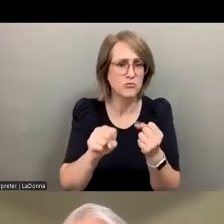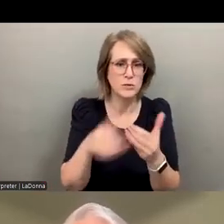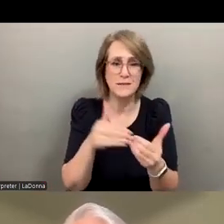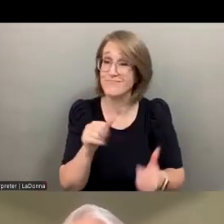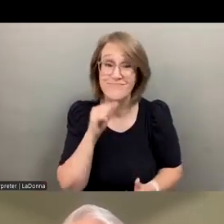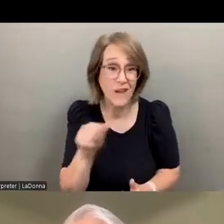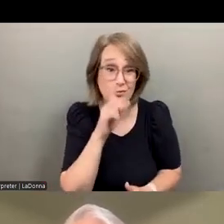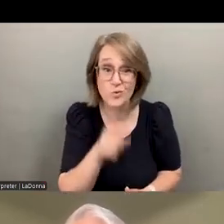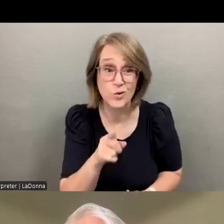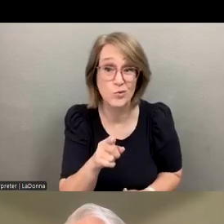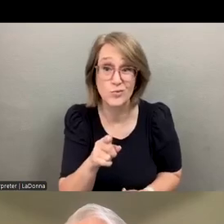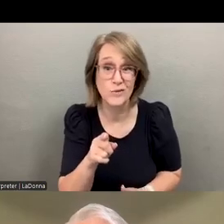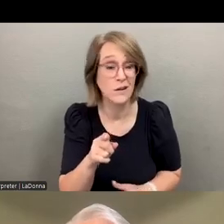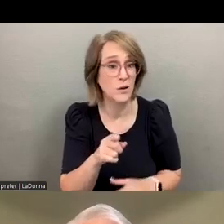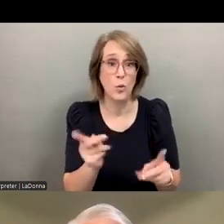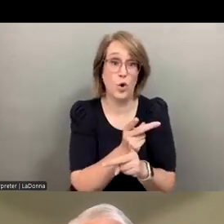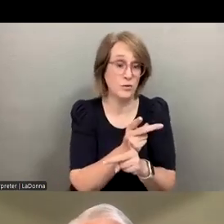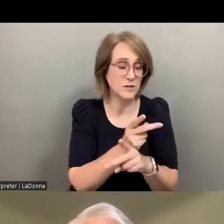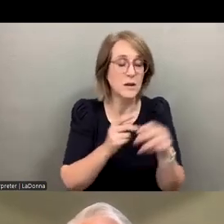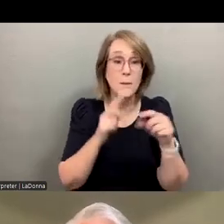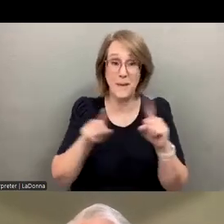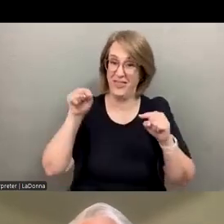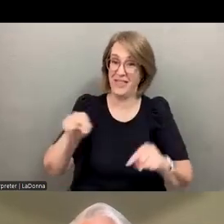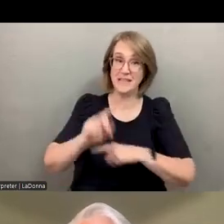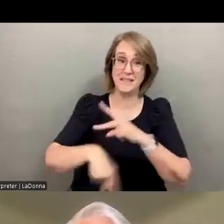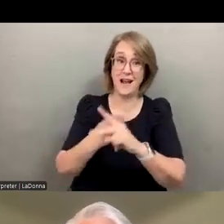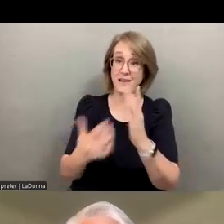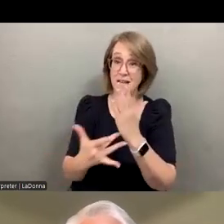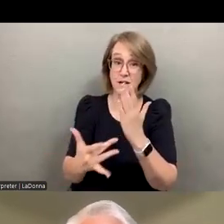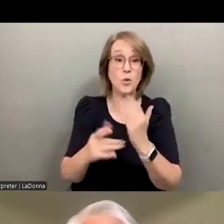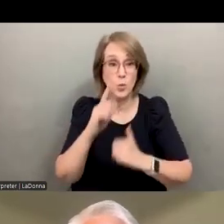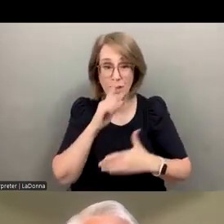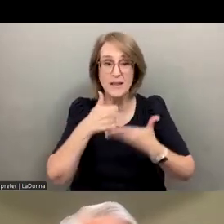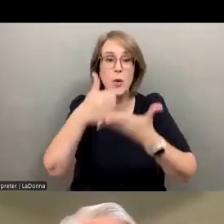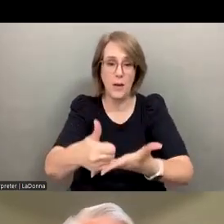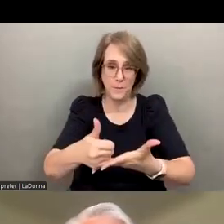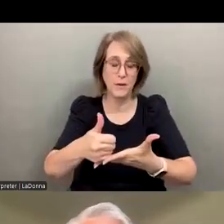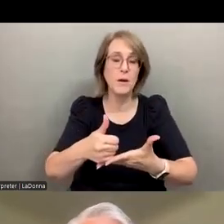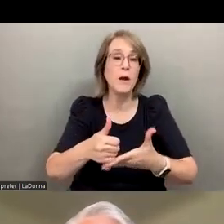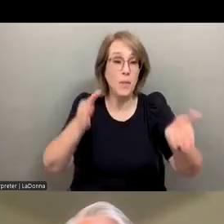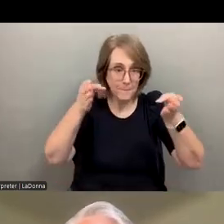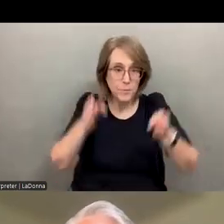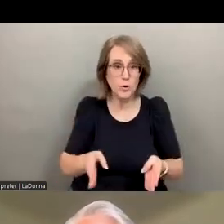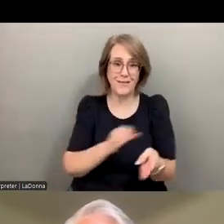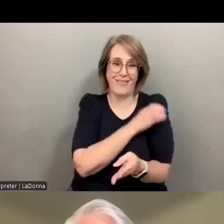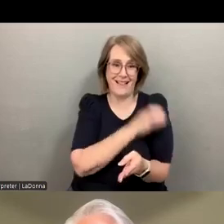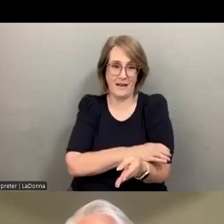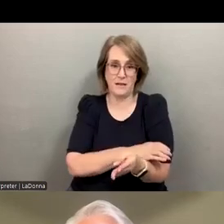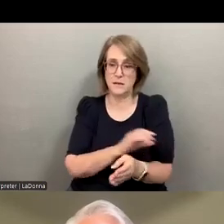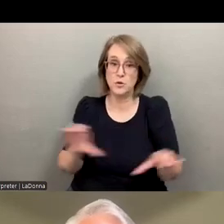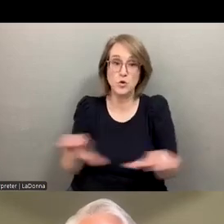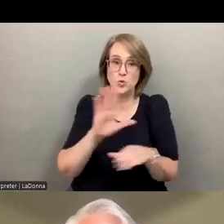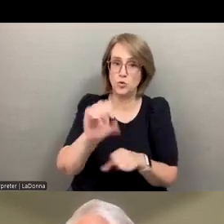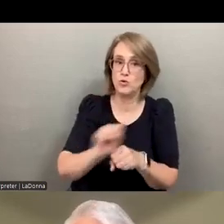But this technology, these technologies are really there to help clinicians do their jobs better. And it's one of the first things I've seen